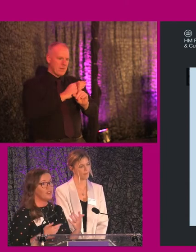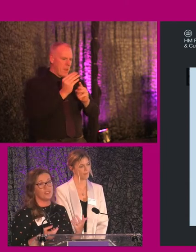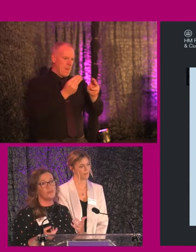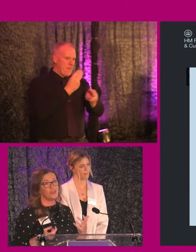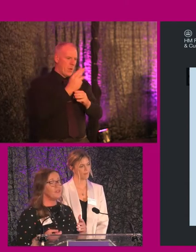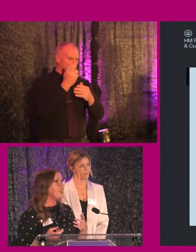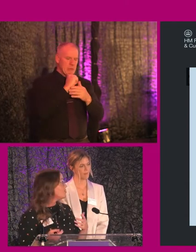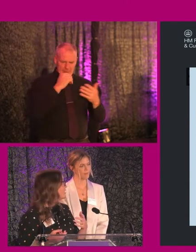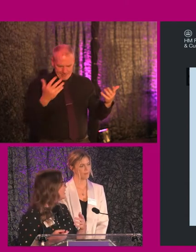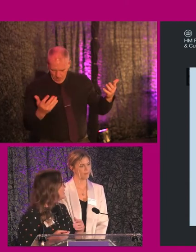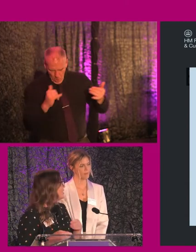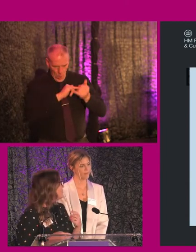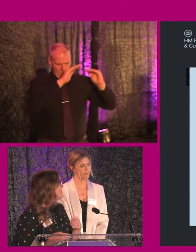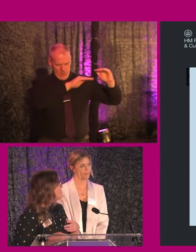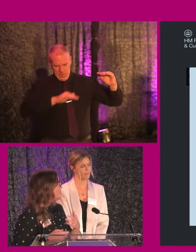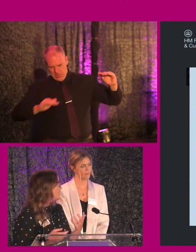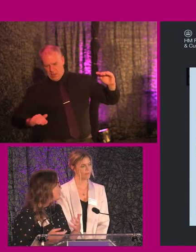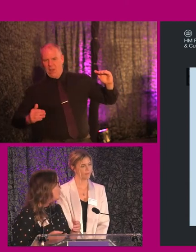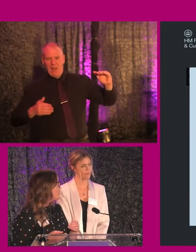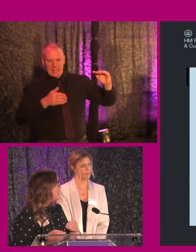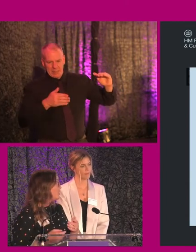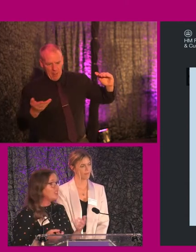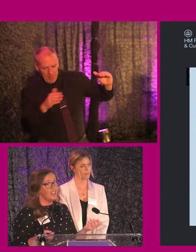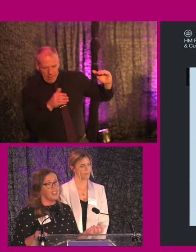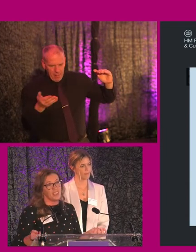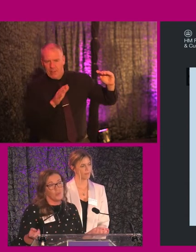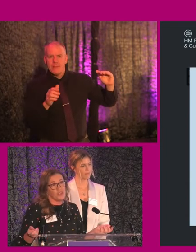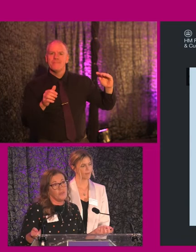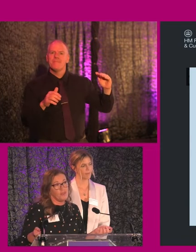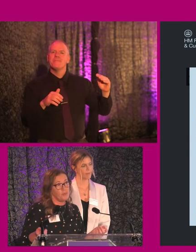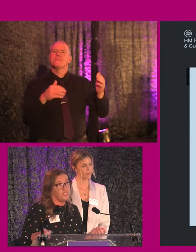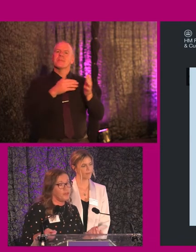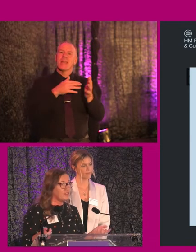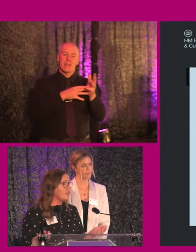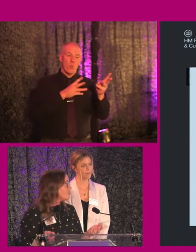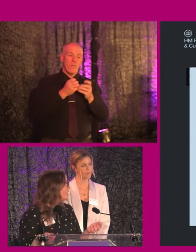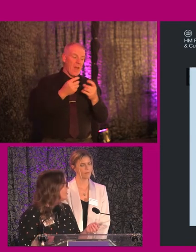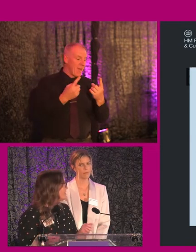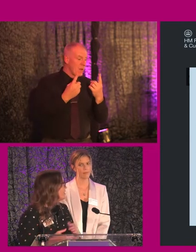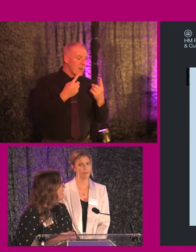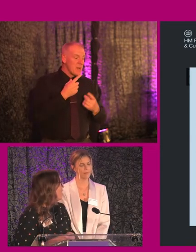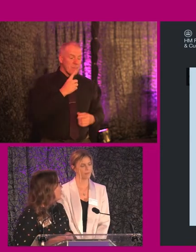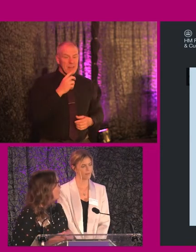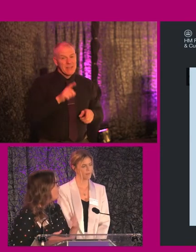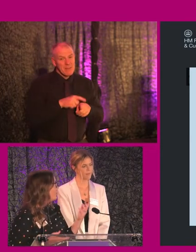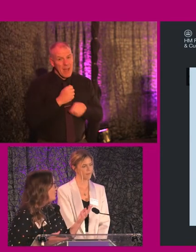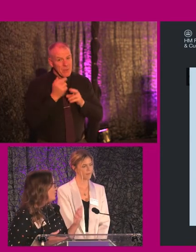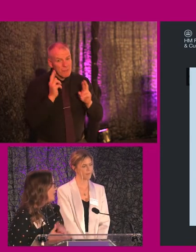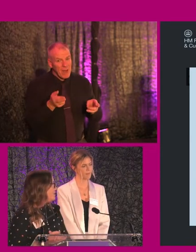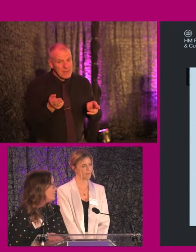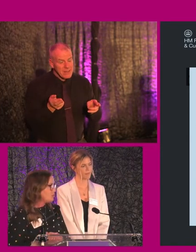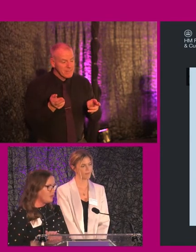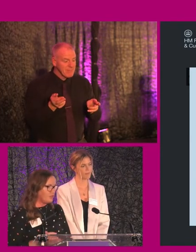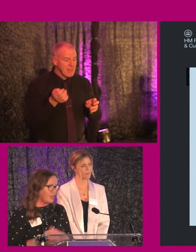design, which doesn't work for anybody, through to accessible design, which, yes, it works for everybody, but is that the right thing to the